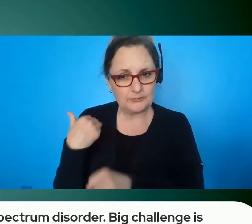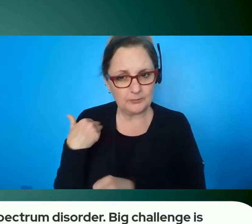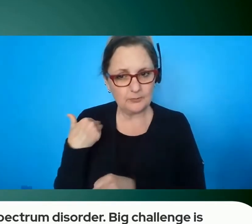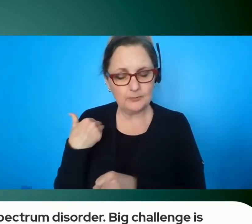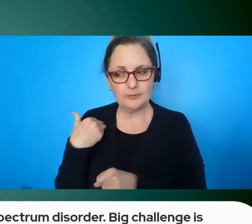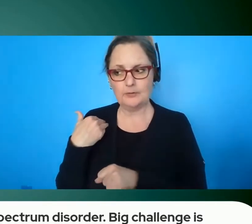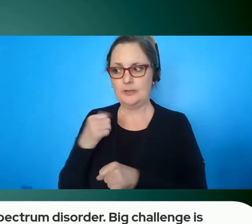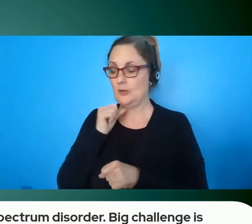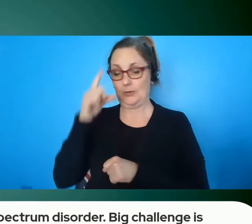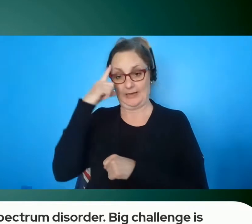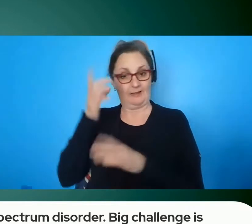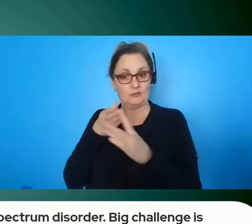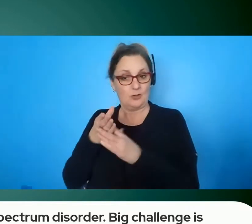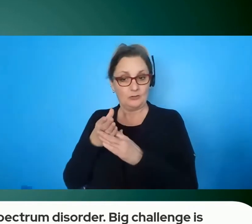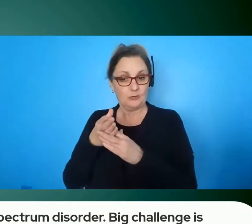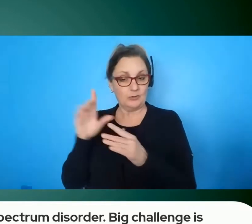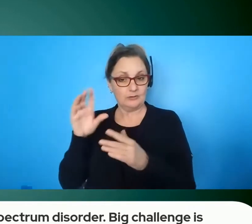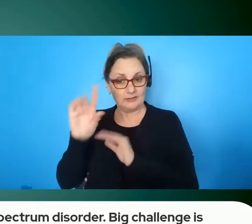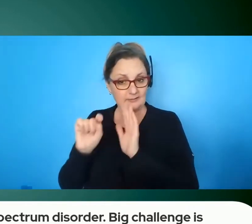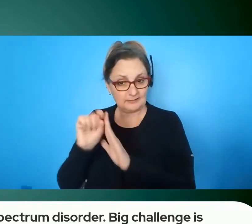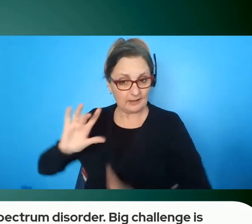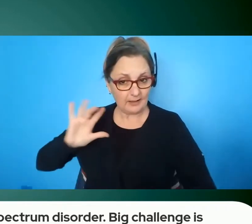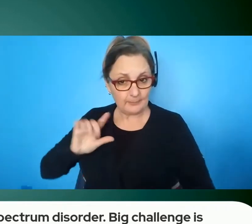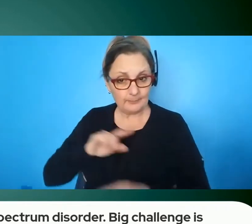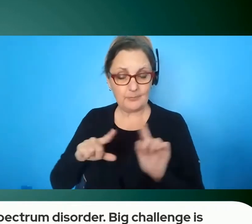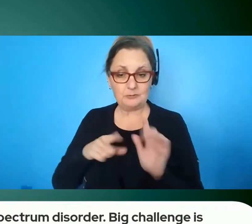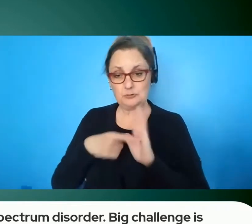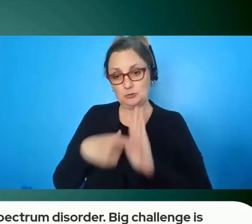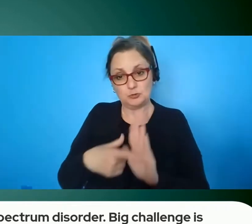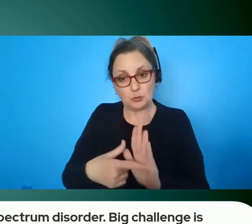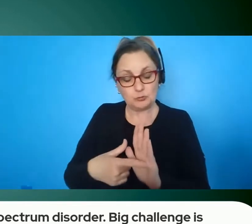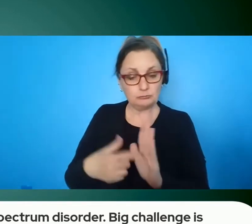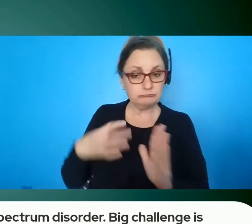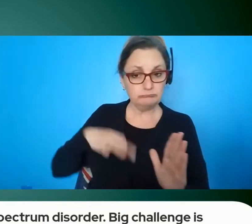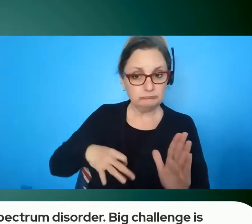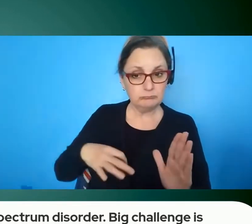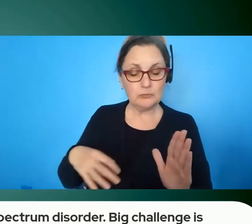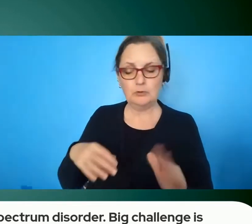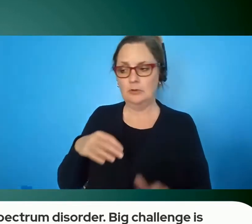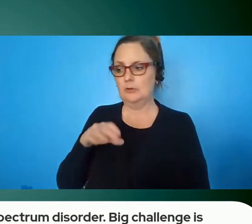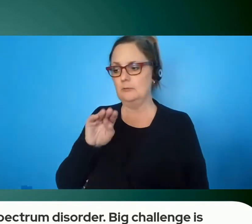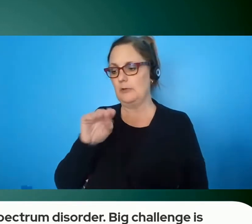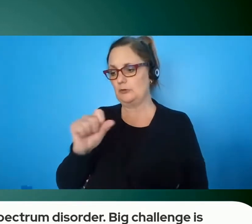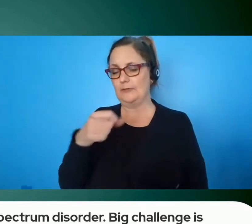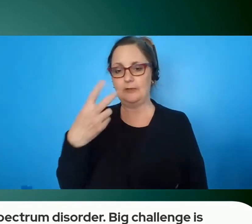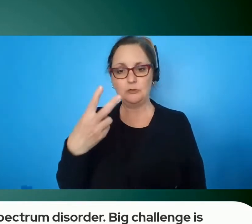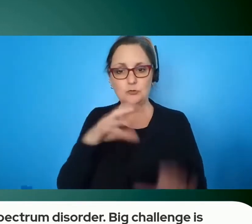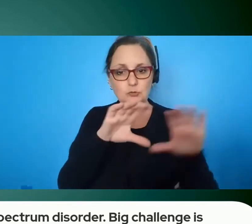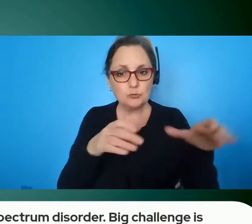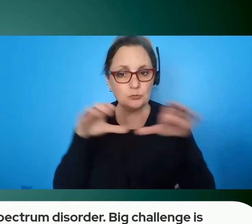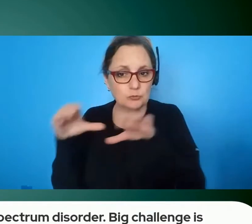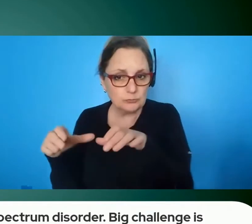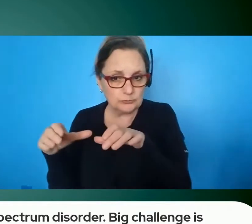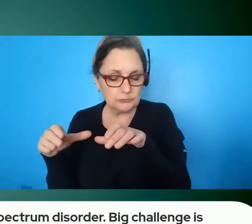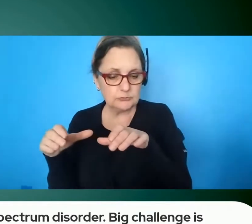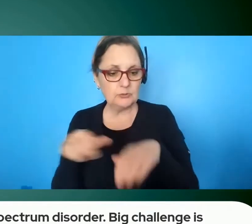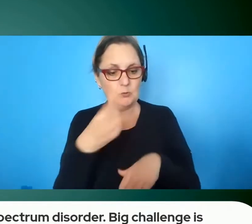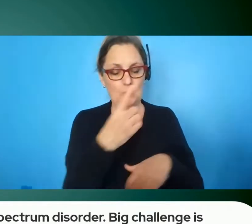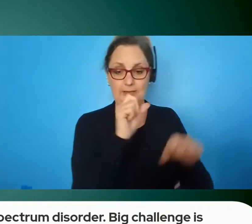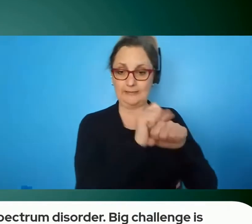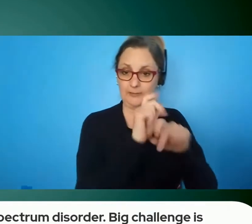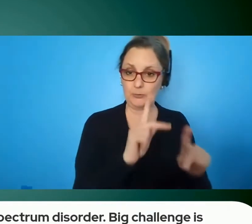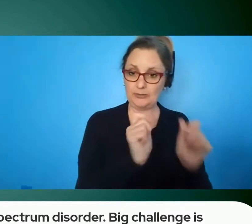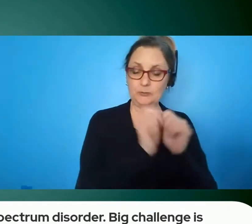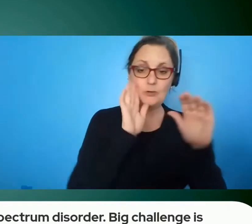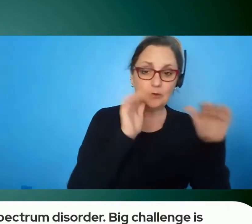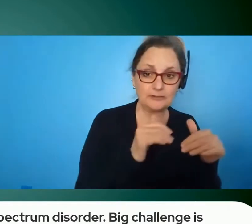we thought through at the time but might illustrate some of this at microsoft we have two groups designated for autism one is employees with autism